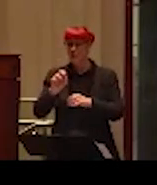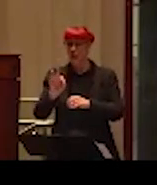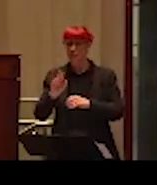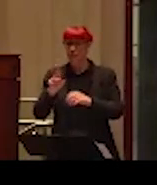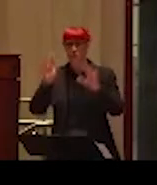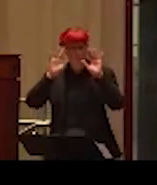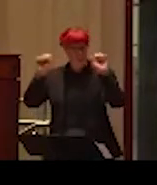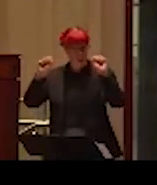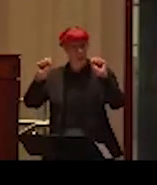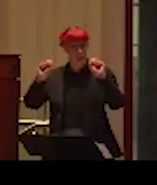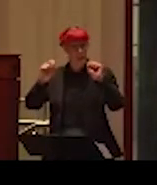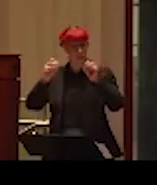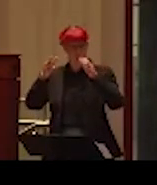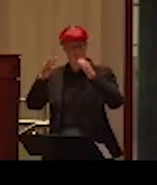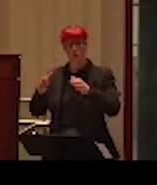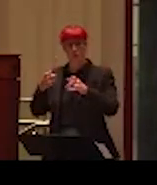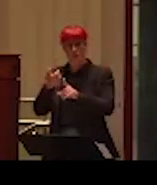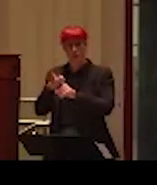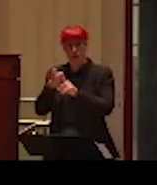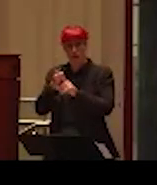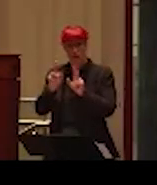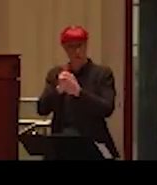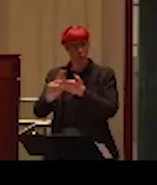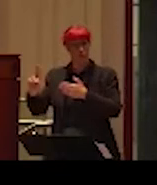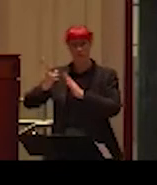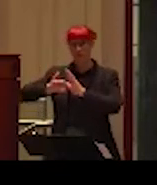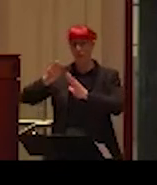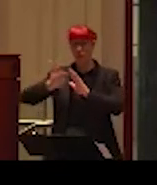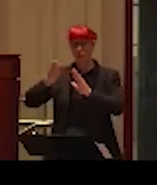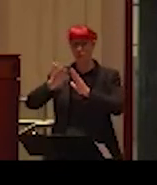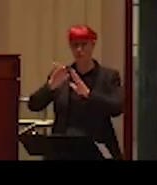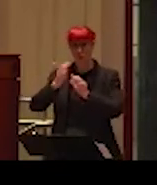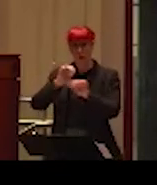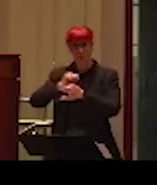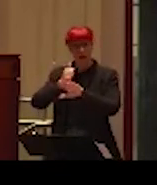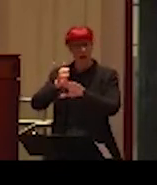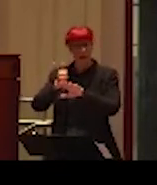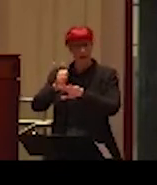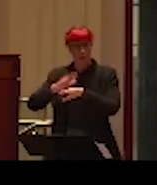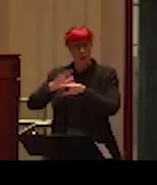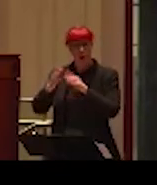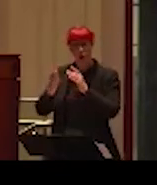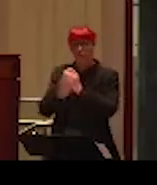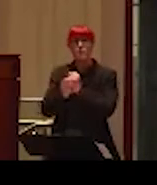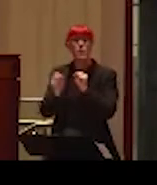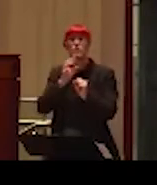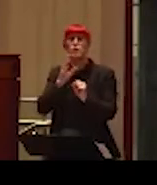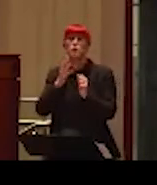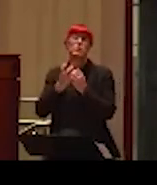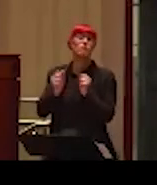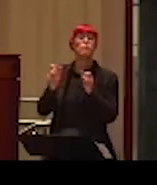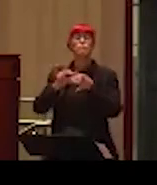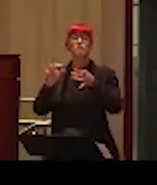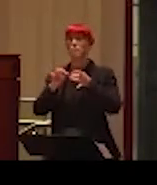that, and I quote there, universities operate on the principle that freedom of speech is a core component of intellectual